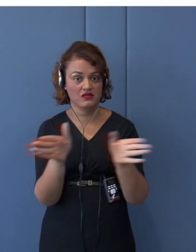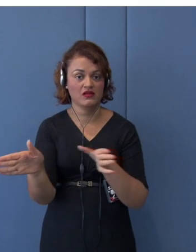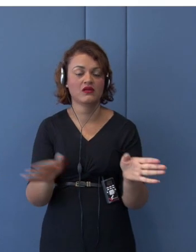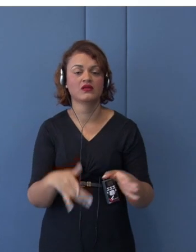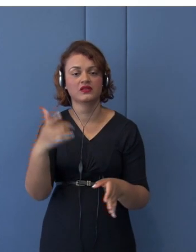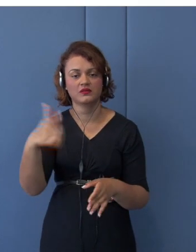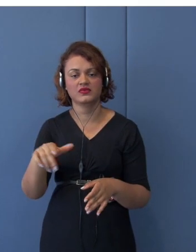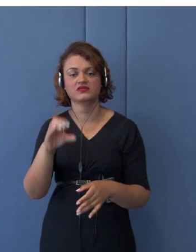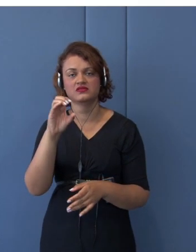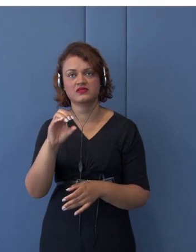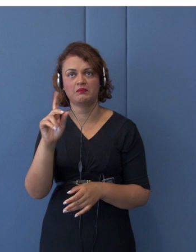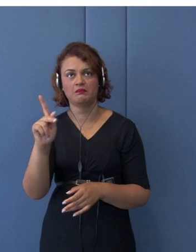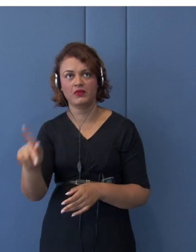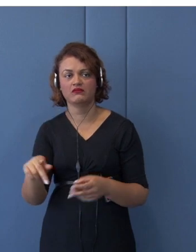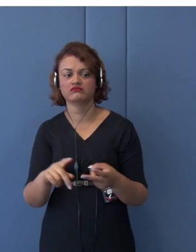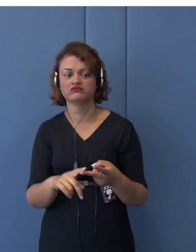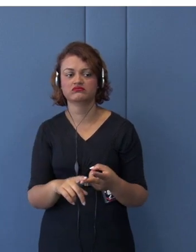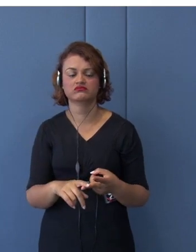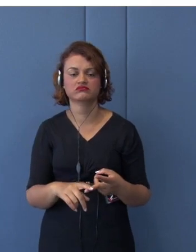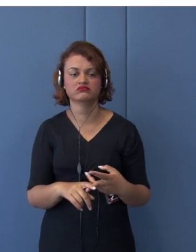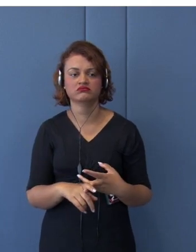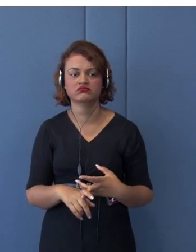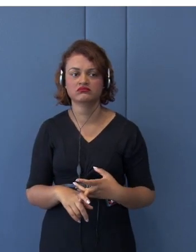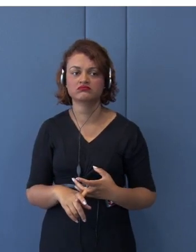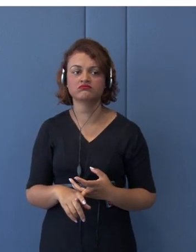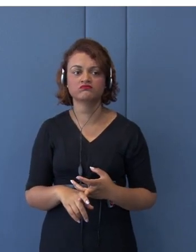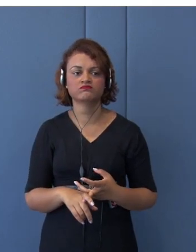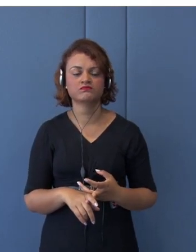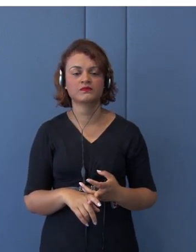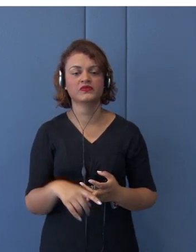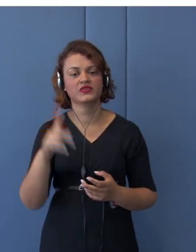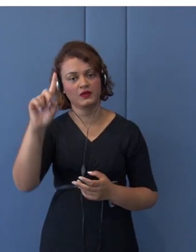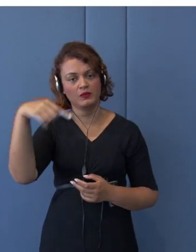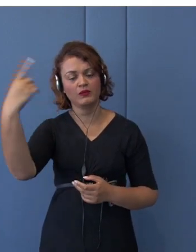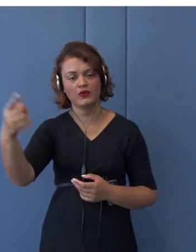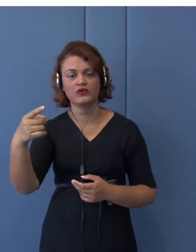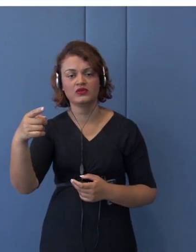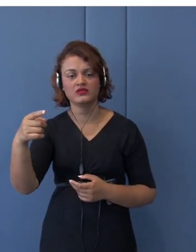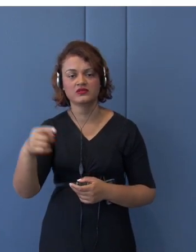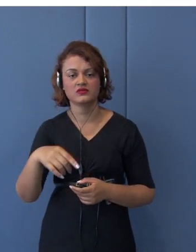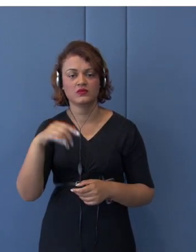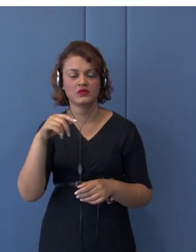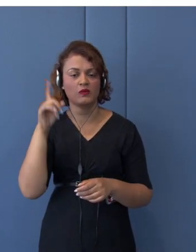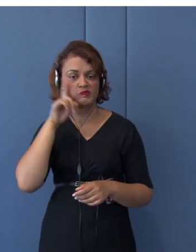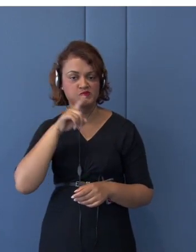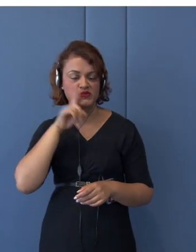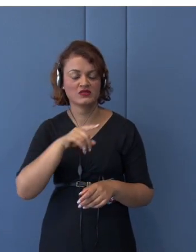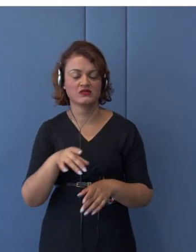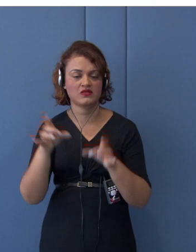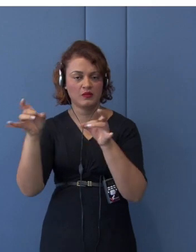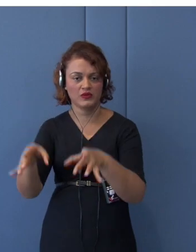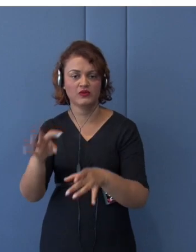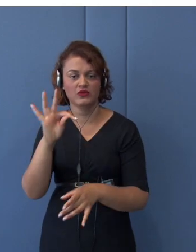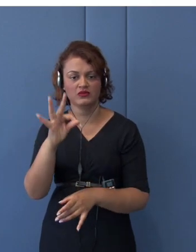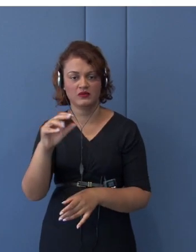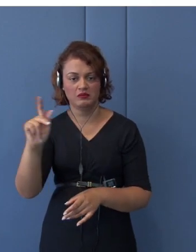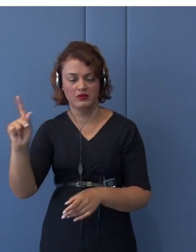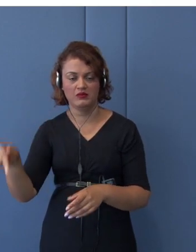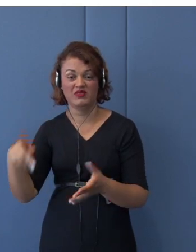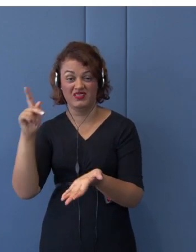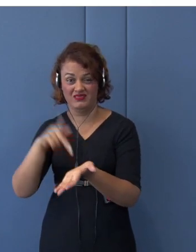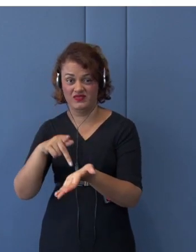TPP-11 after US departure from original TPP. Okay. So,